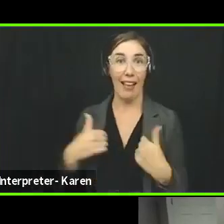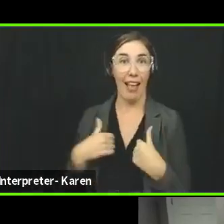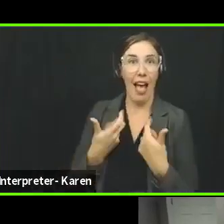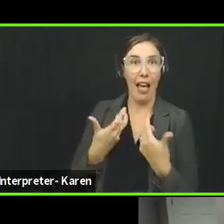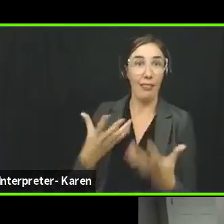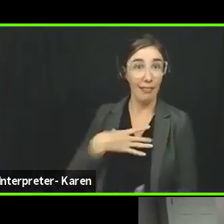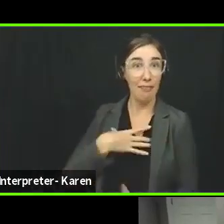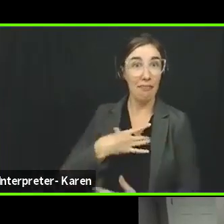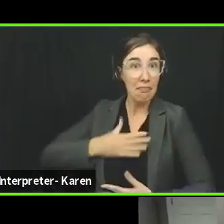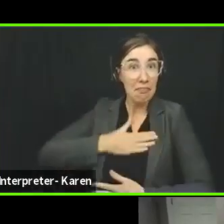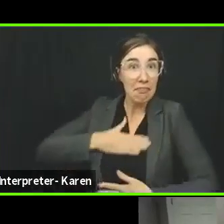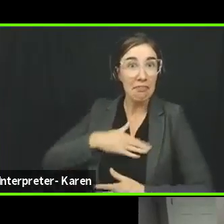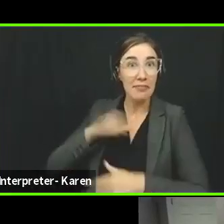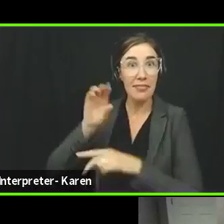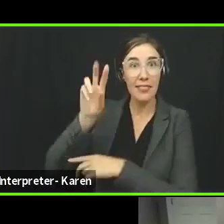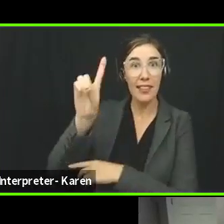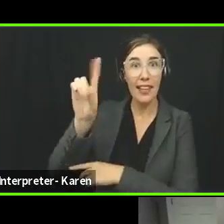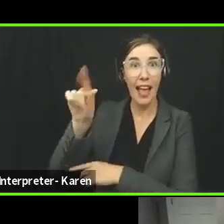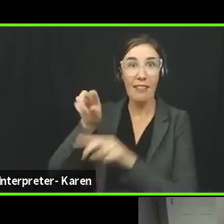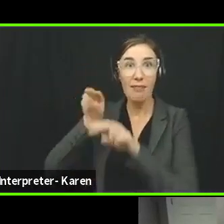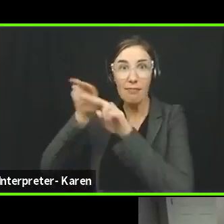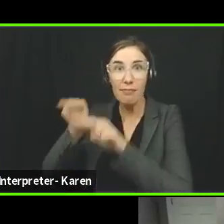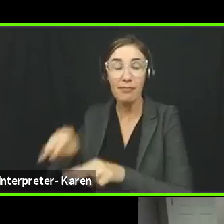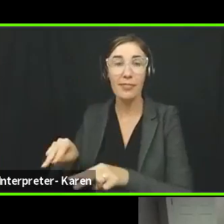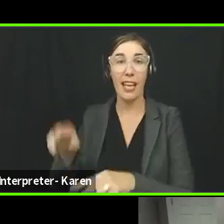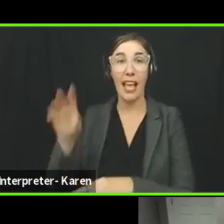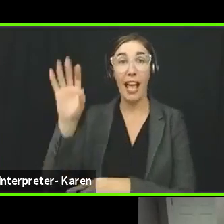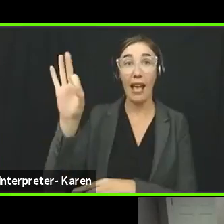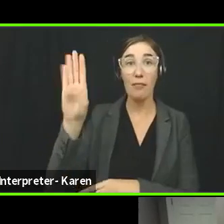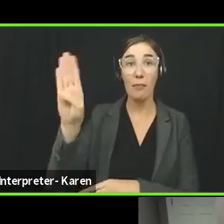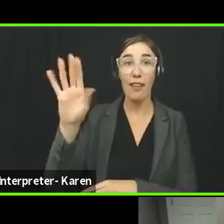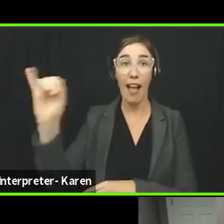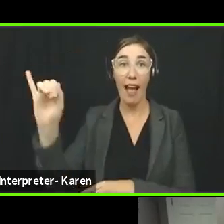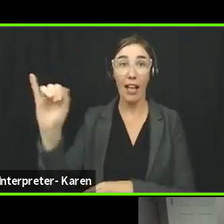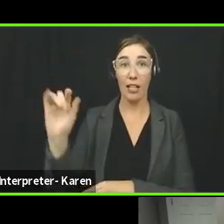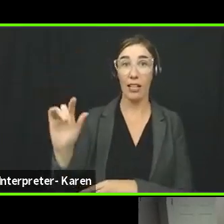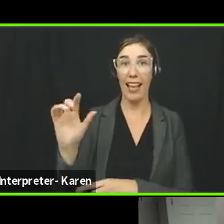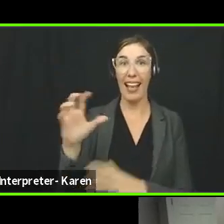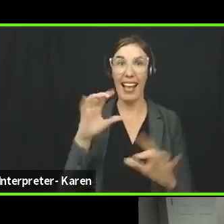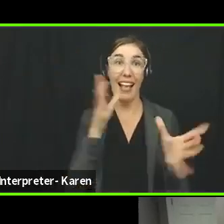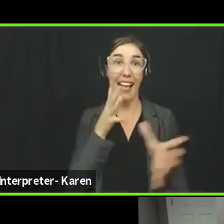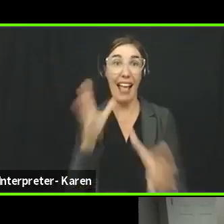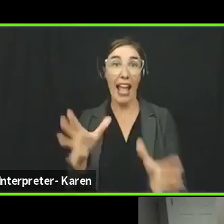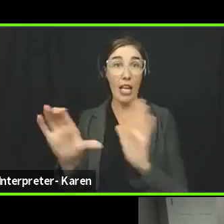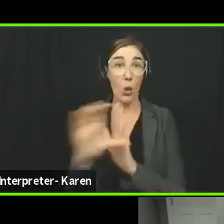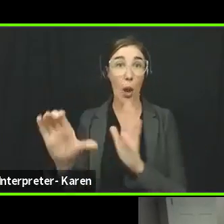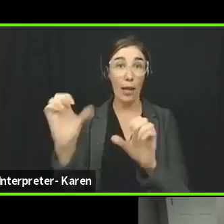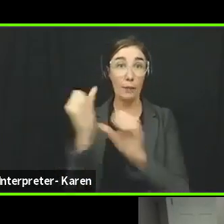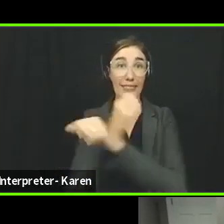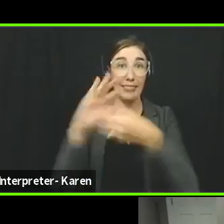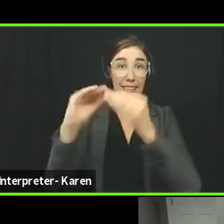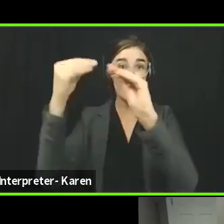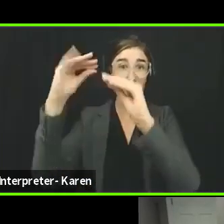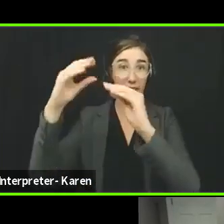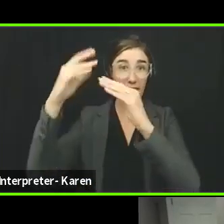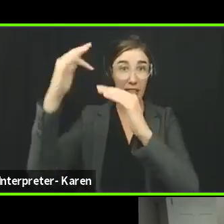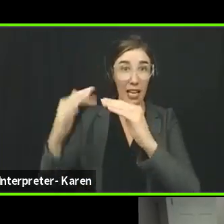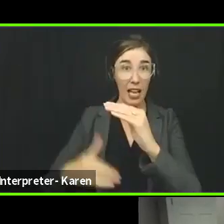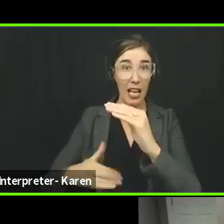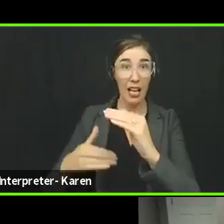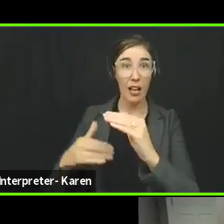Unfortunately, the FBI released its hate crime statistics for 2020, and they were both good and bad.